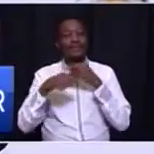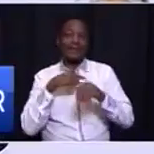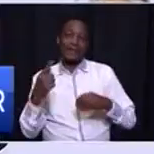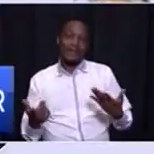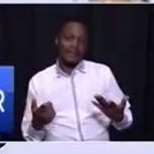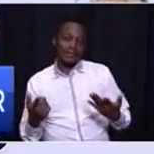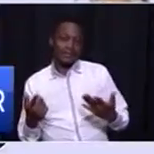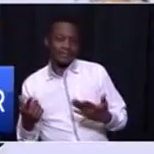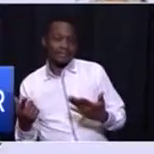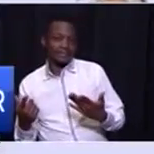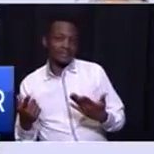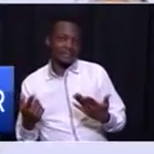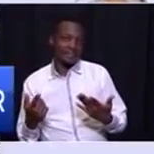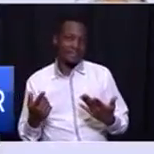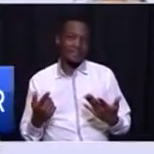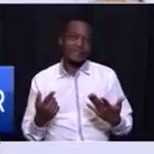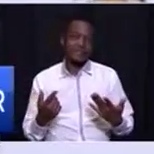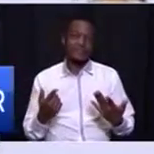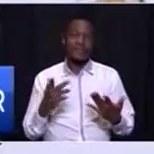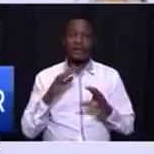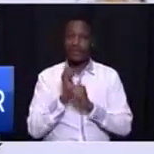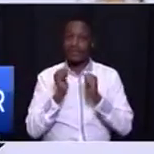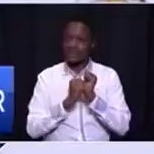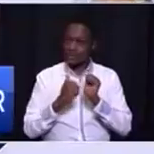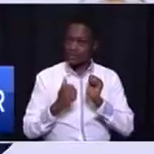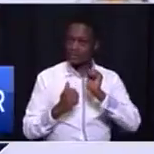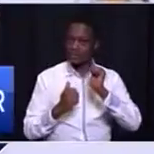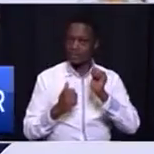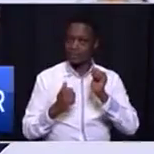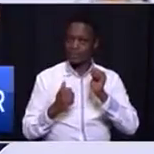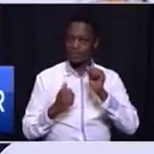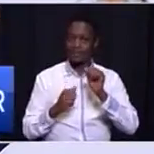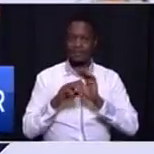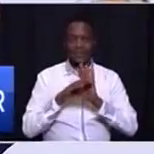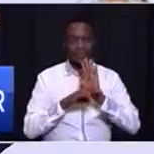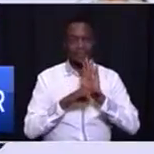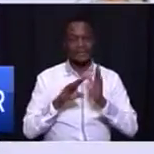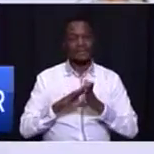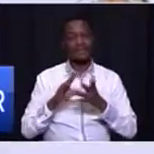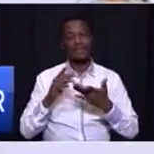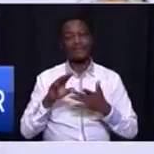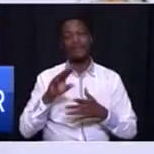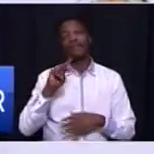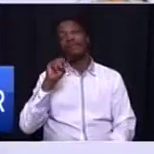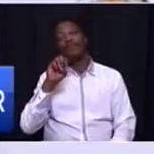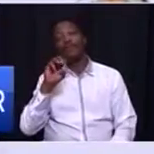our infrastructure programs, Honorable Mutara?